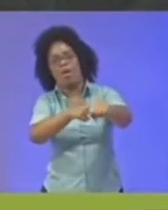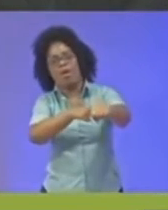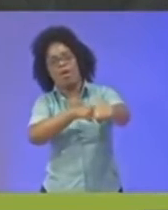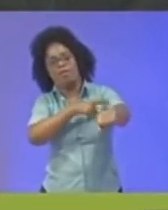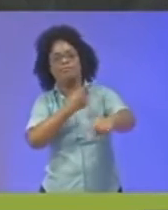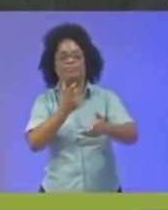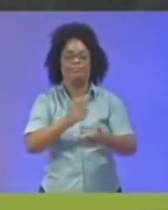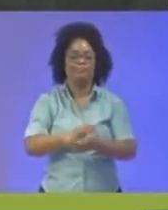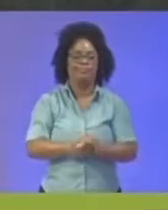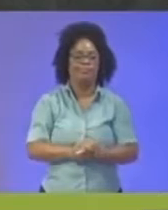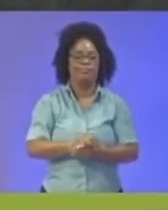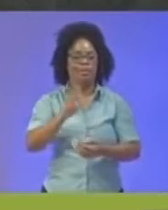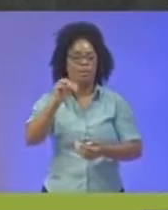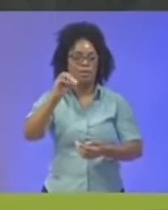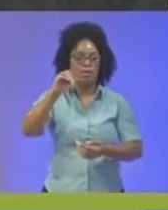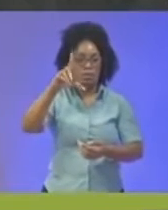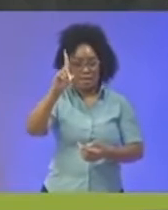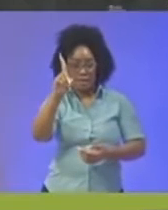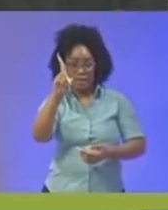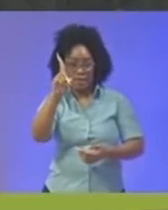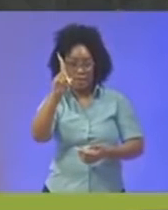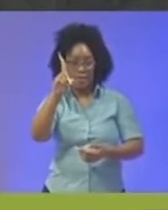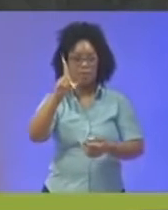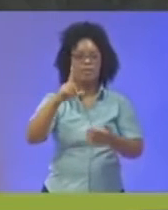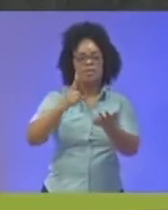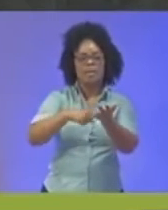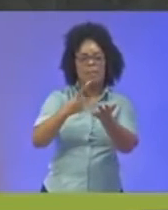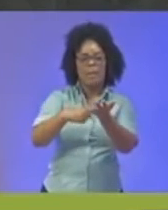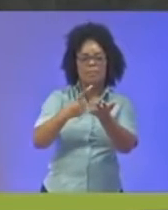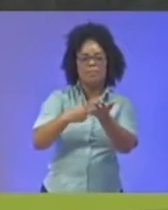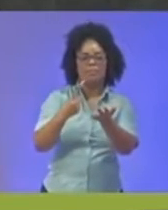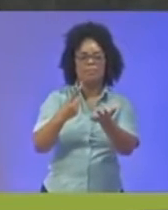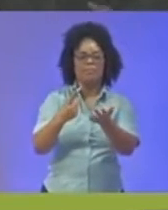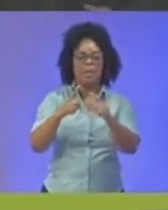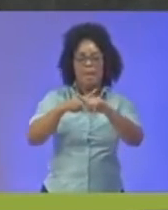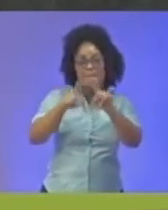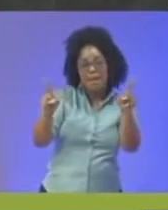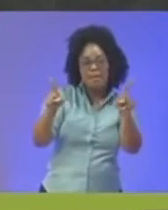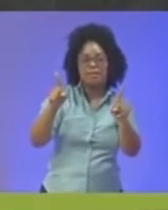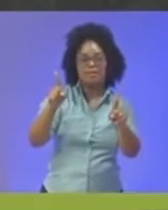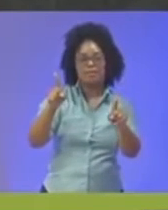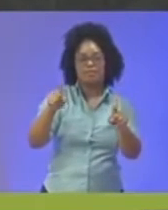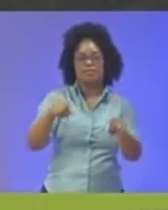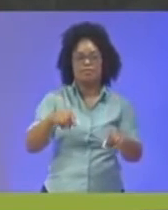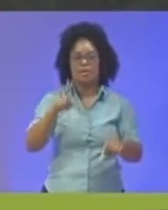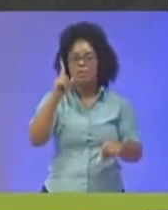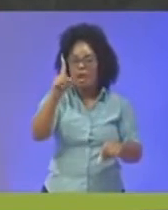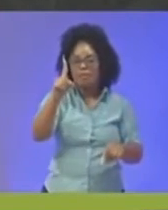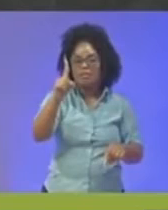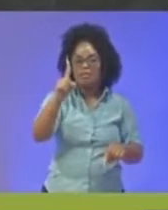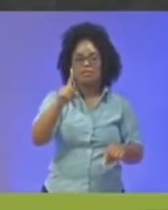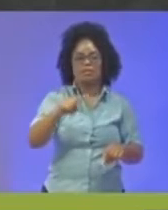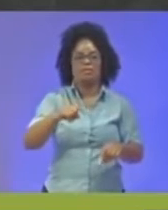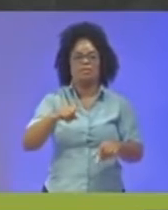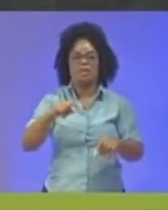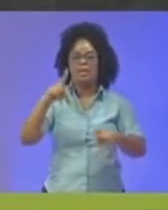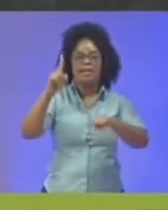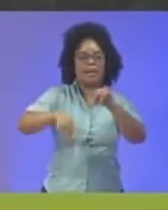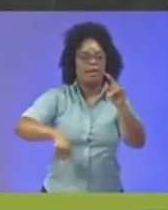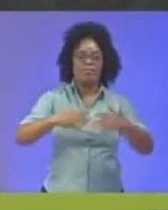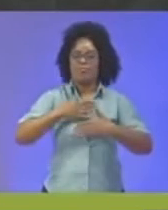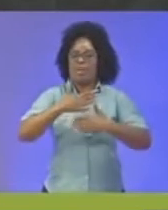as you can see there are many many signs and symptoms but basically the common ones would be shortness of breath, fatigue,